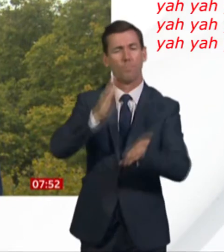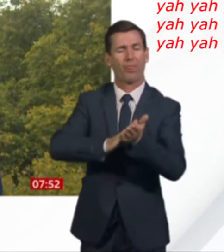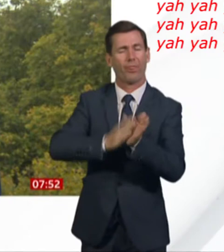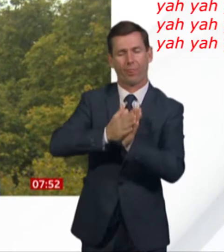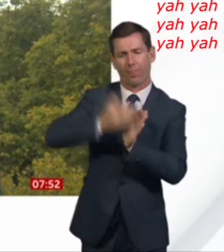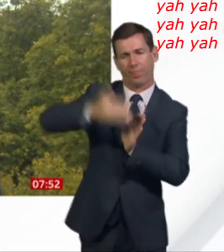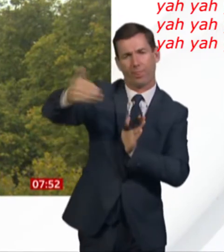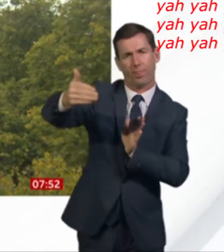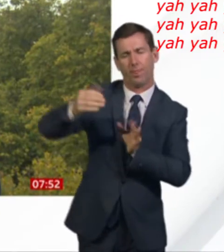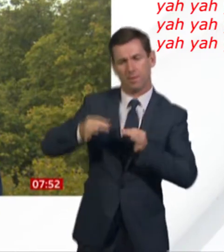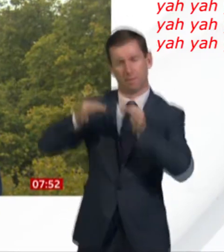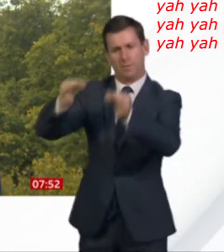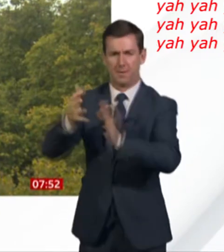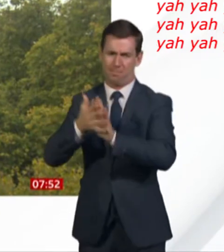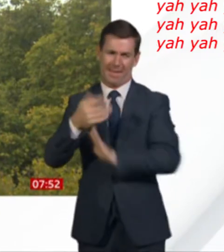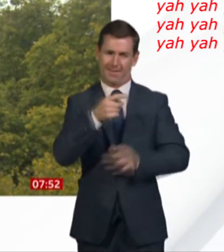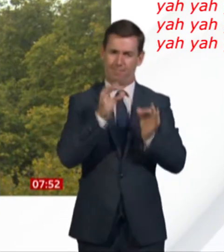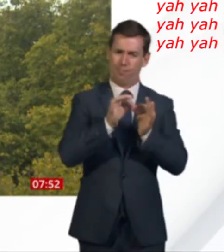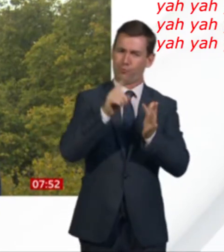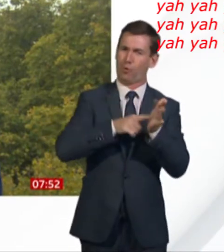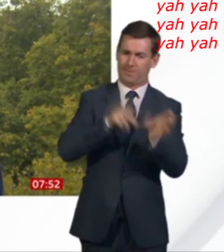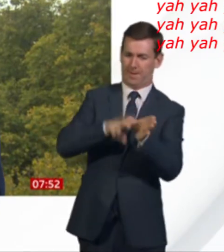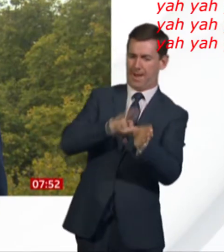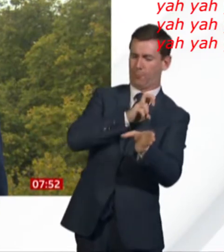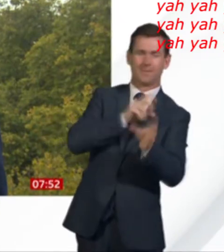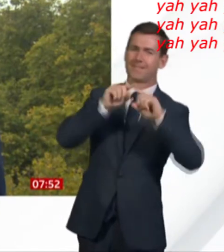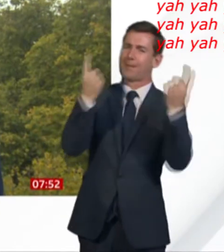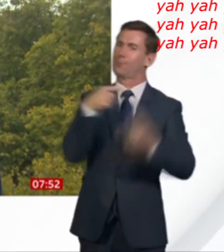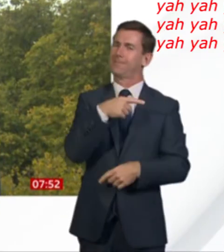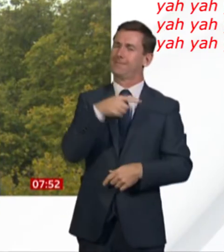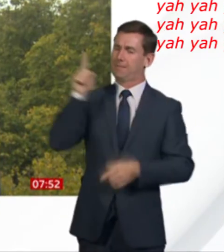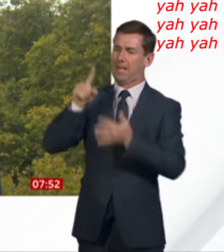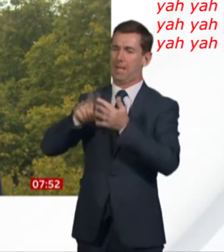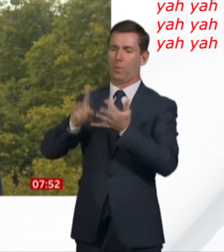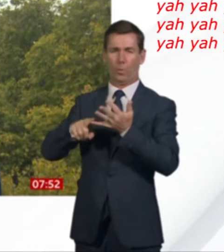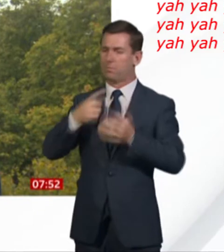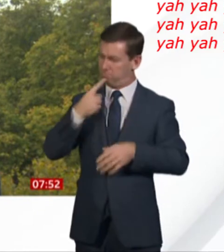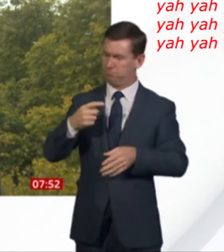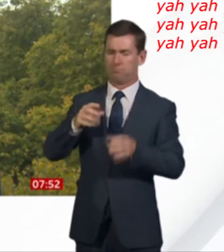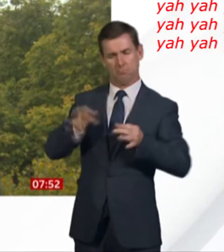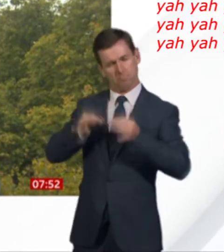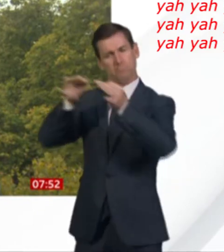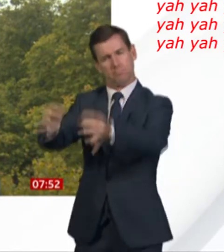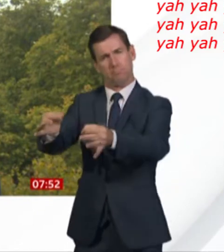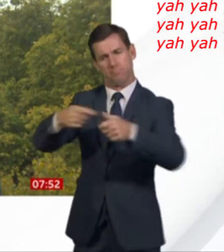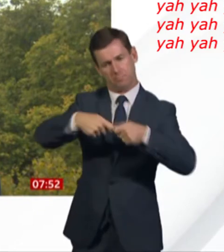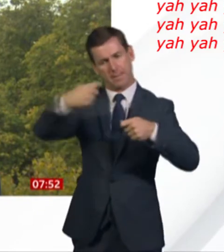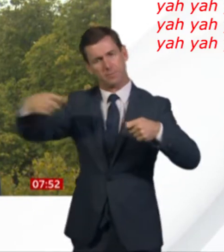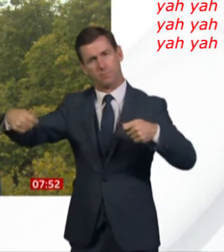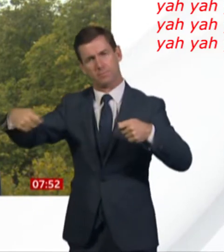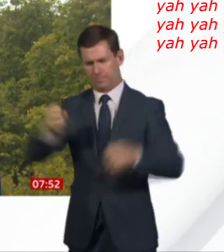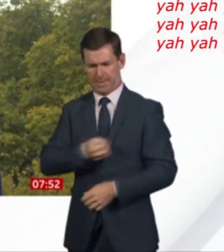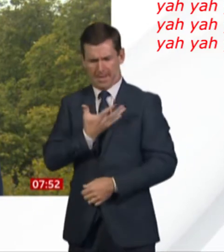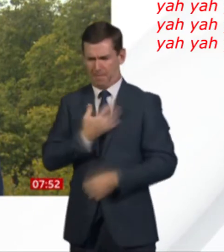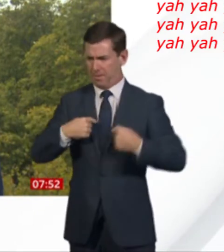that time can't push us out through a no deal Brexit. Given that, Labour will be calling for a general election once